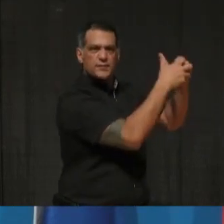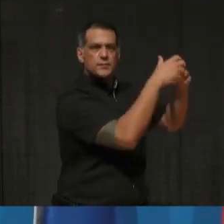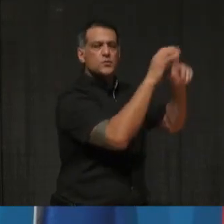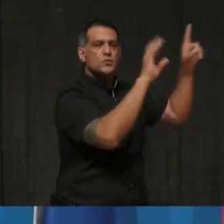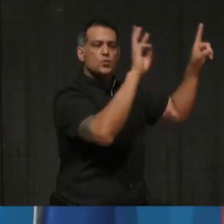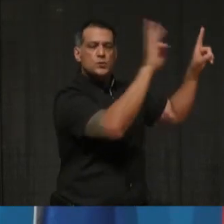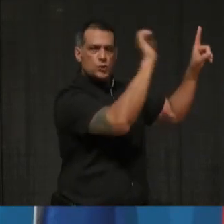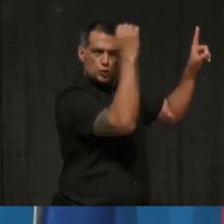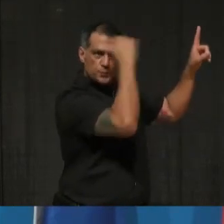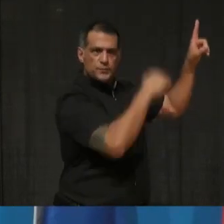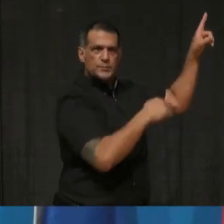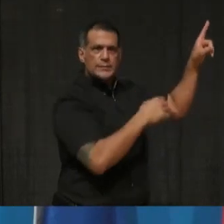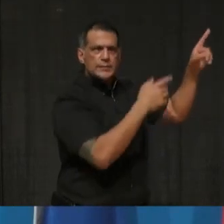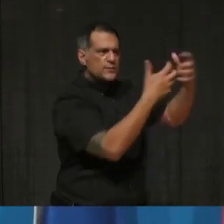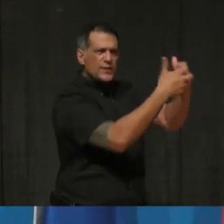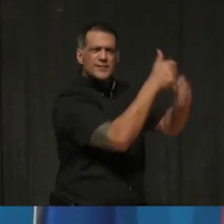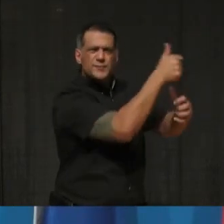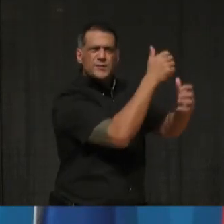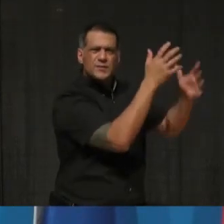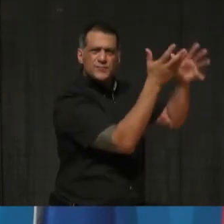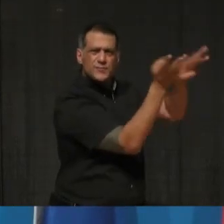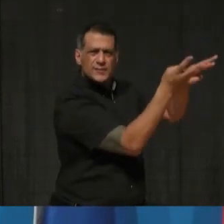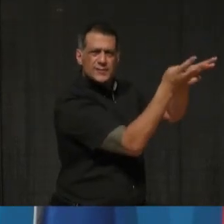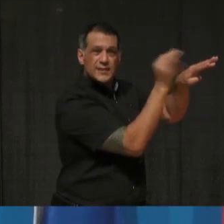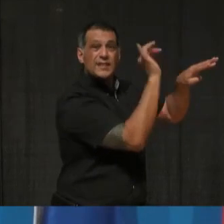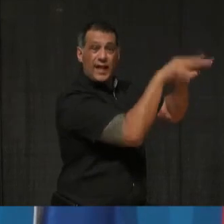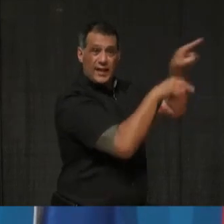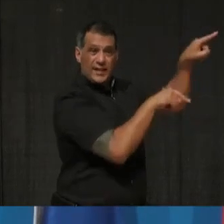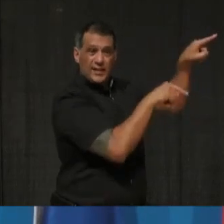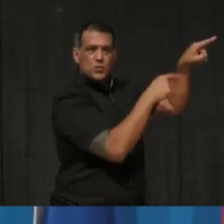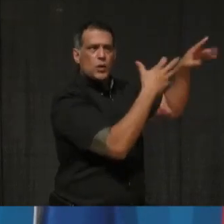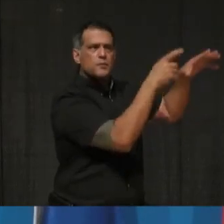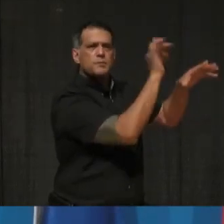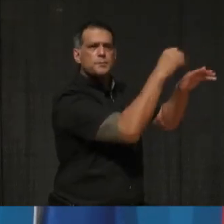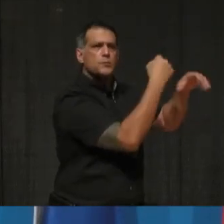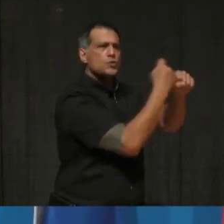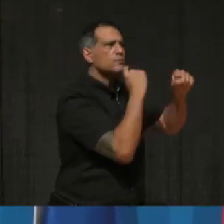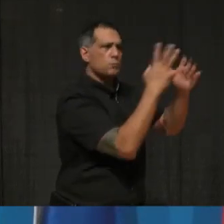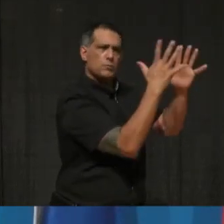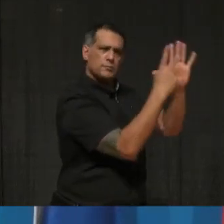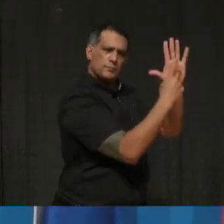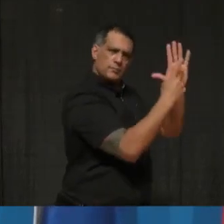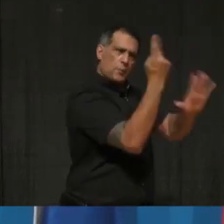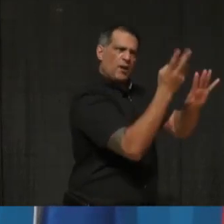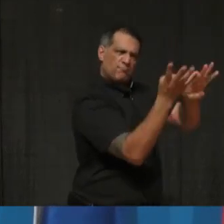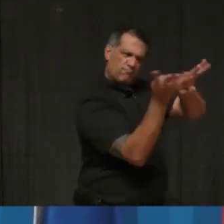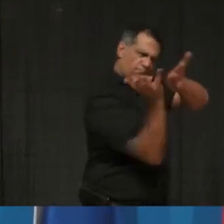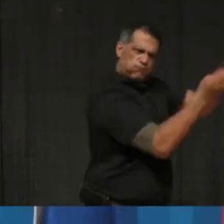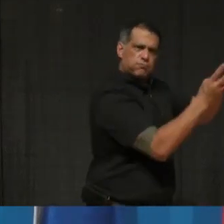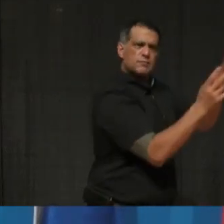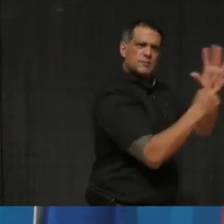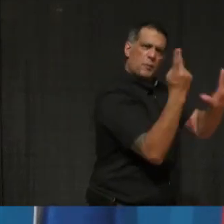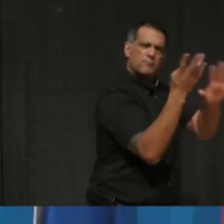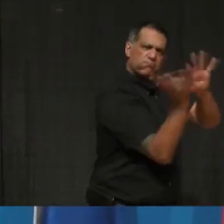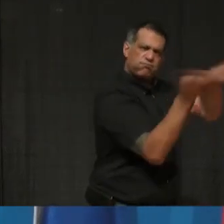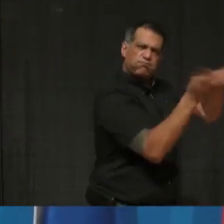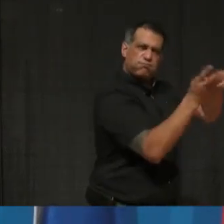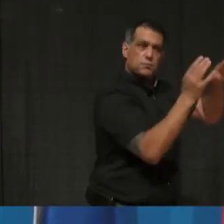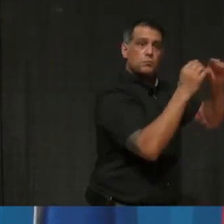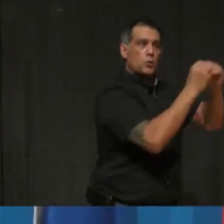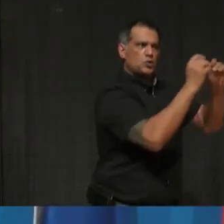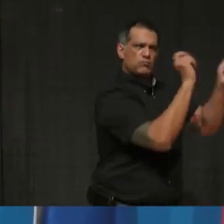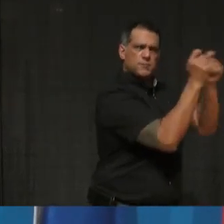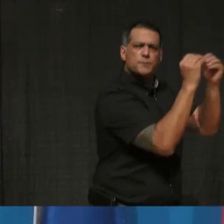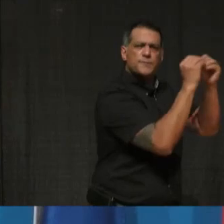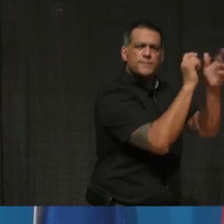and, uh, the goal is, as I understand it, to increase, uh, double, uh, the number of doses they can produce a vaccine this year. Uh, but that